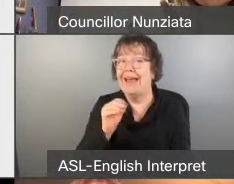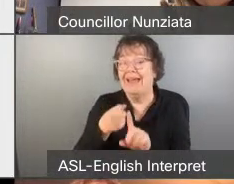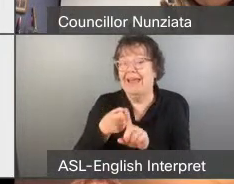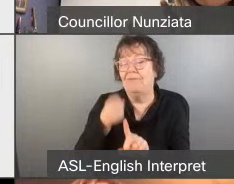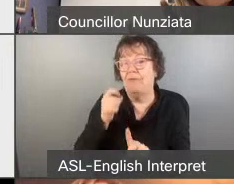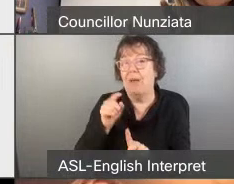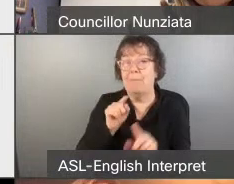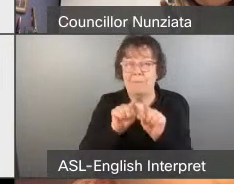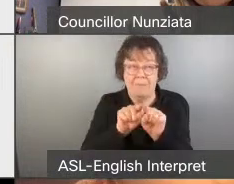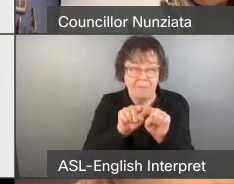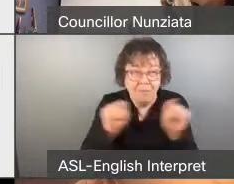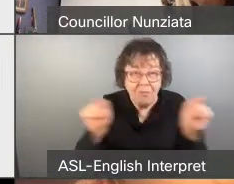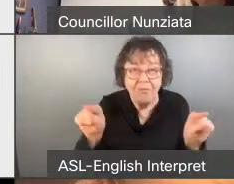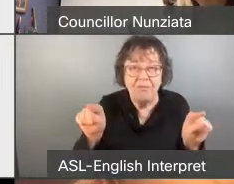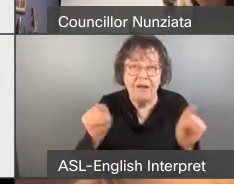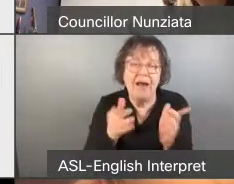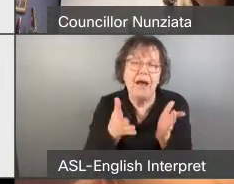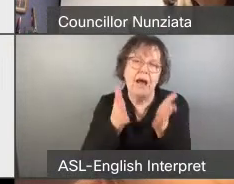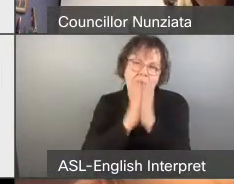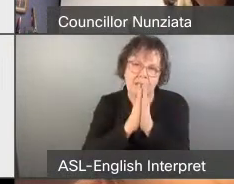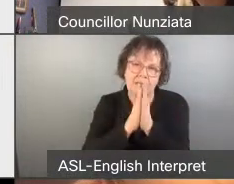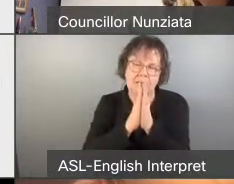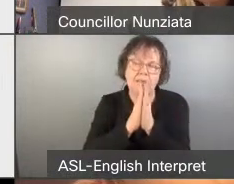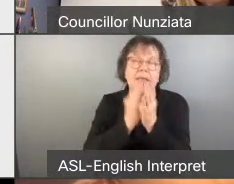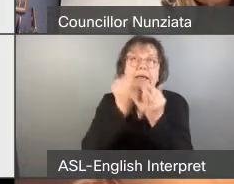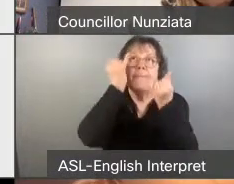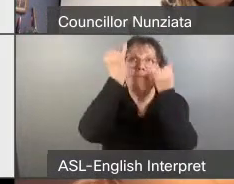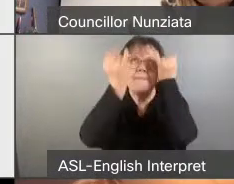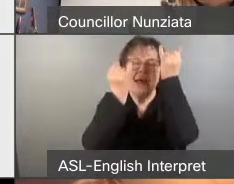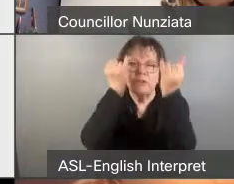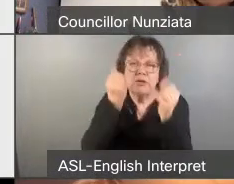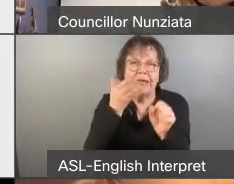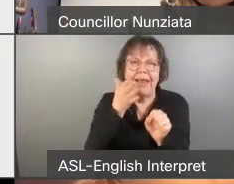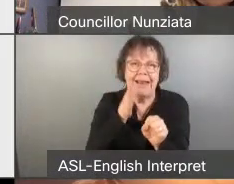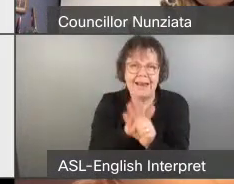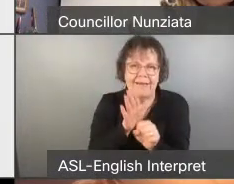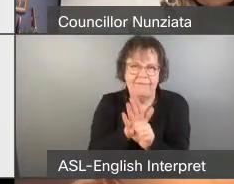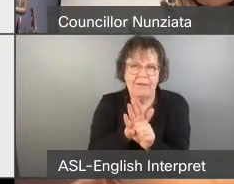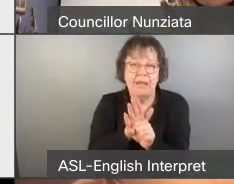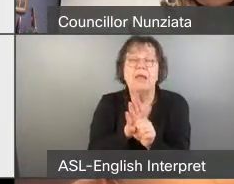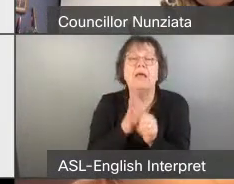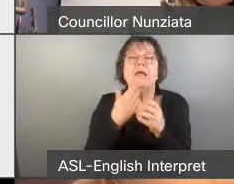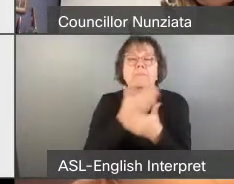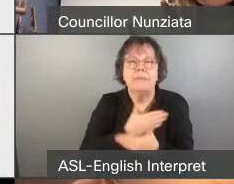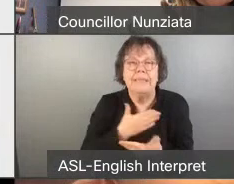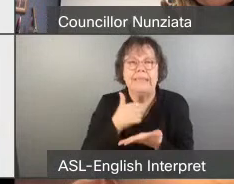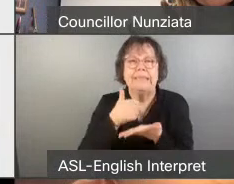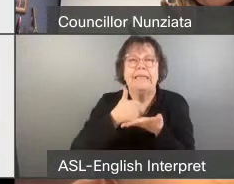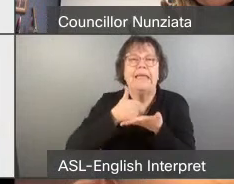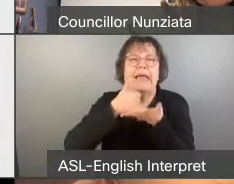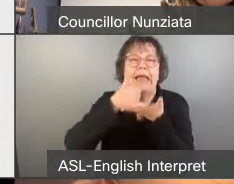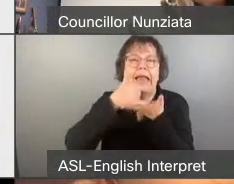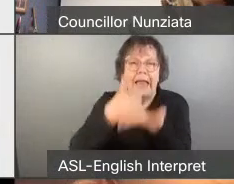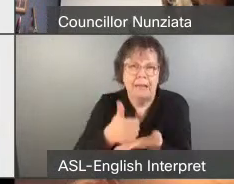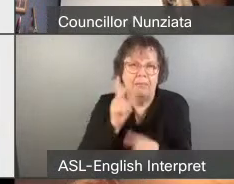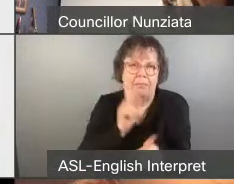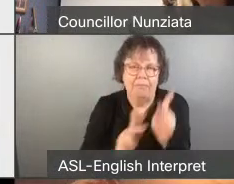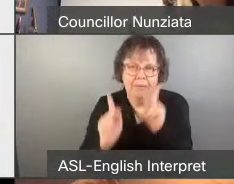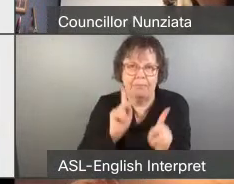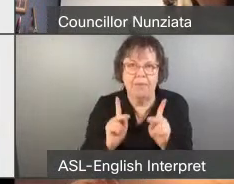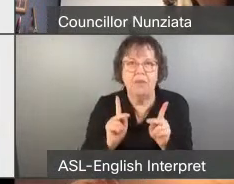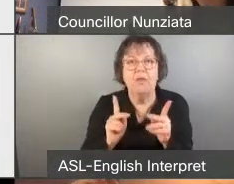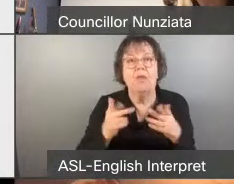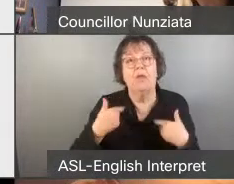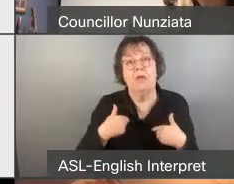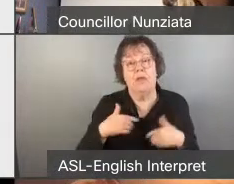of you, I ask that you be imaginative enough to actually help people. The scope and scale of